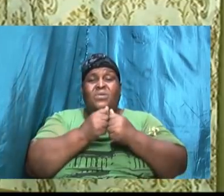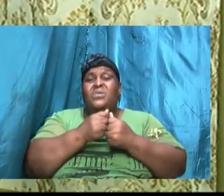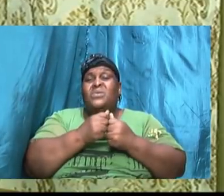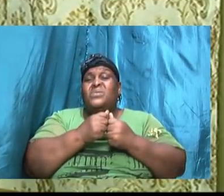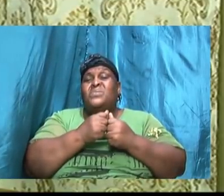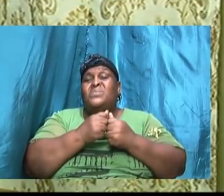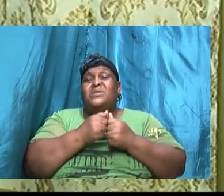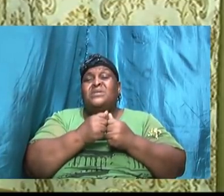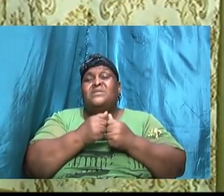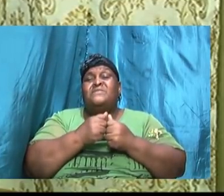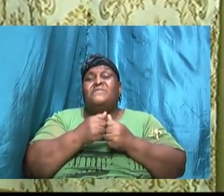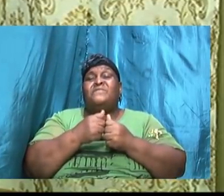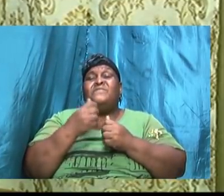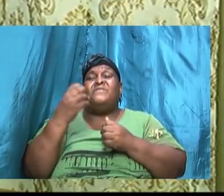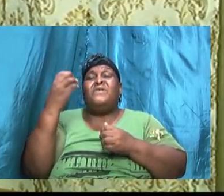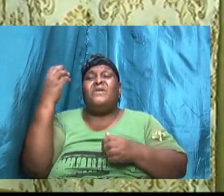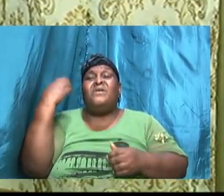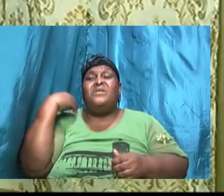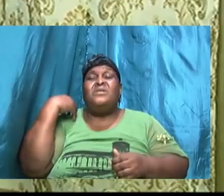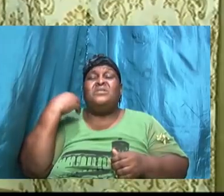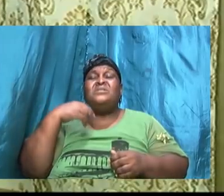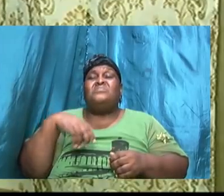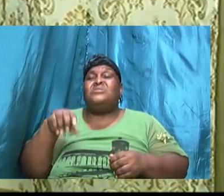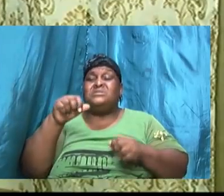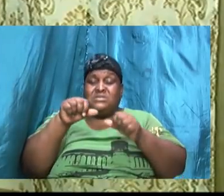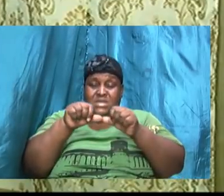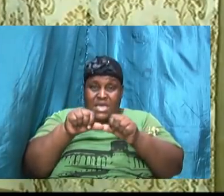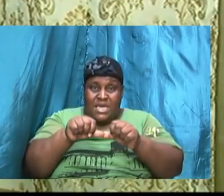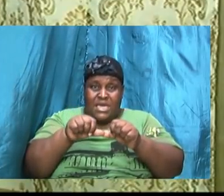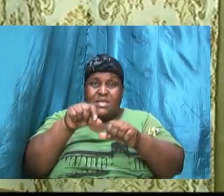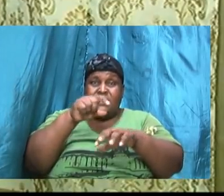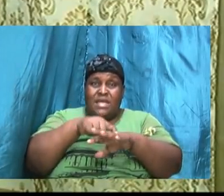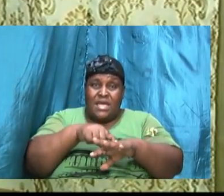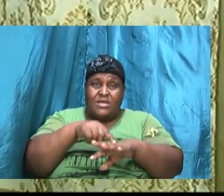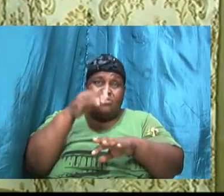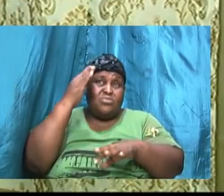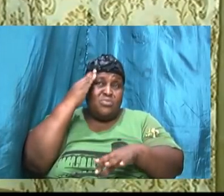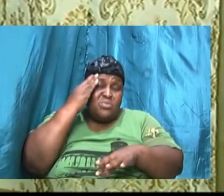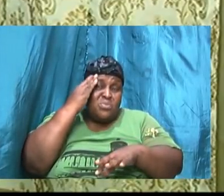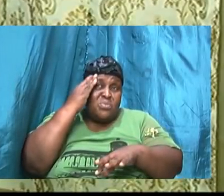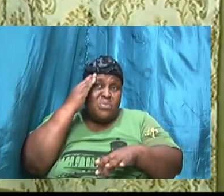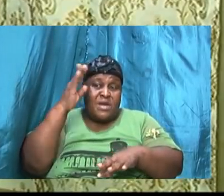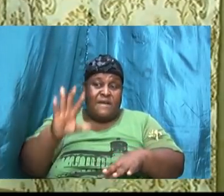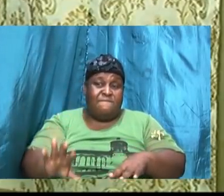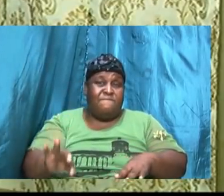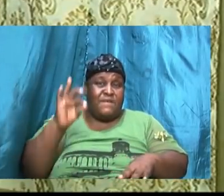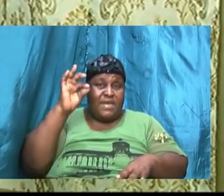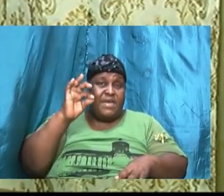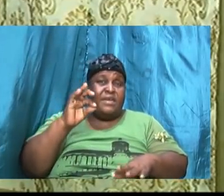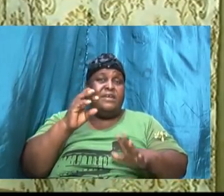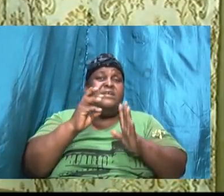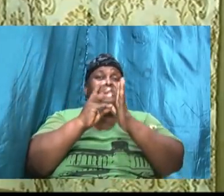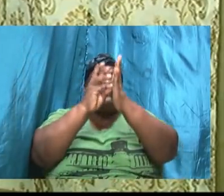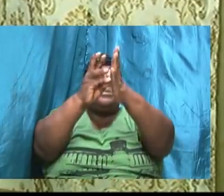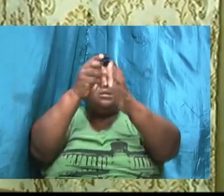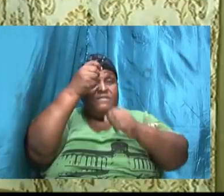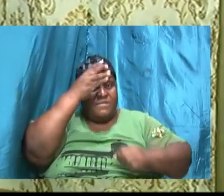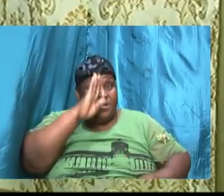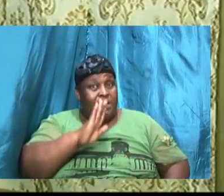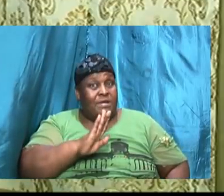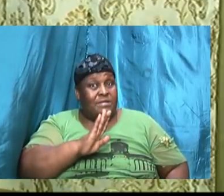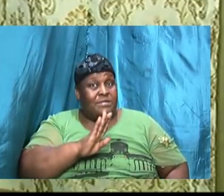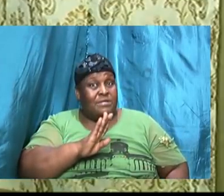spent the time to find the mind of God to know the will of God and on all of the